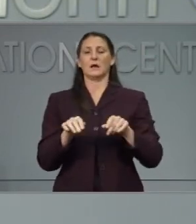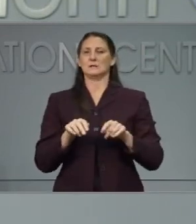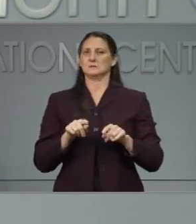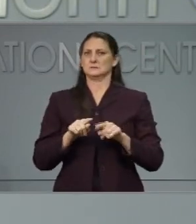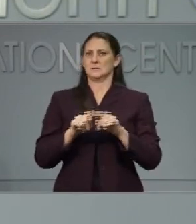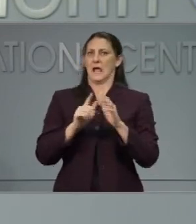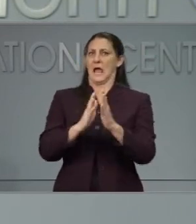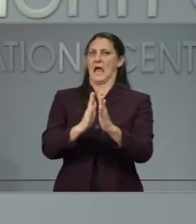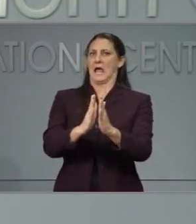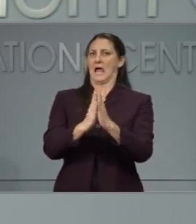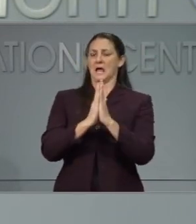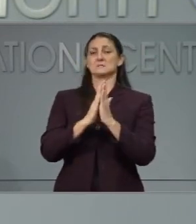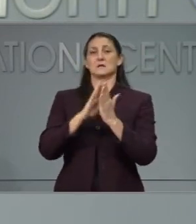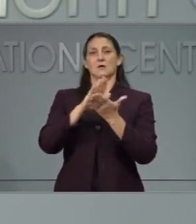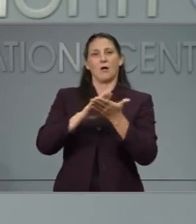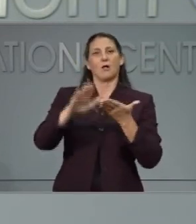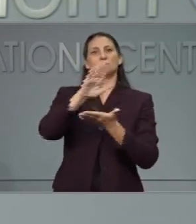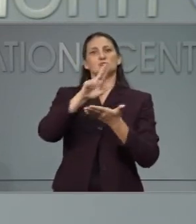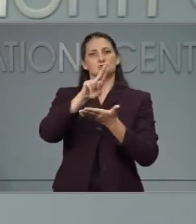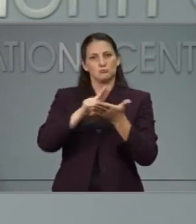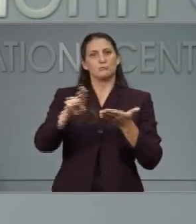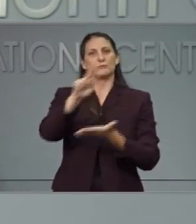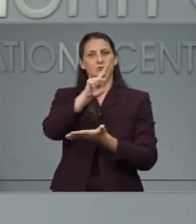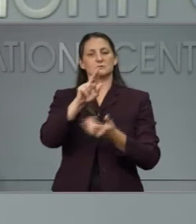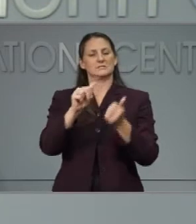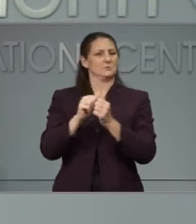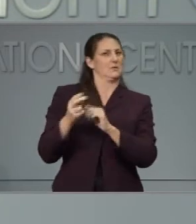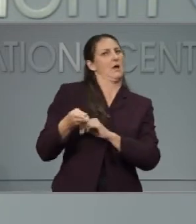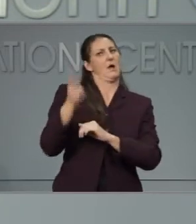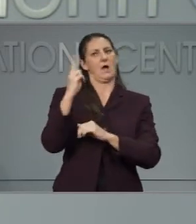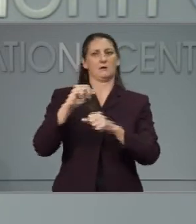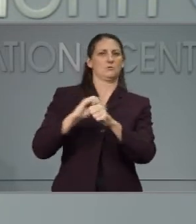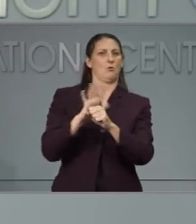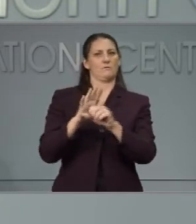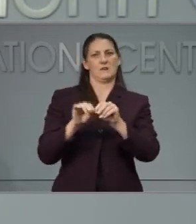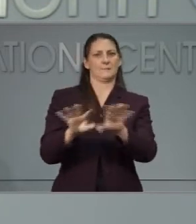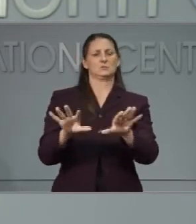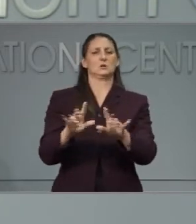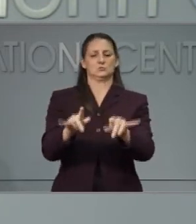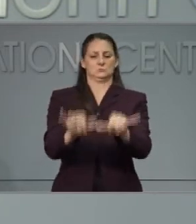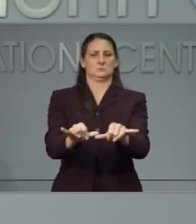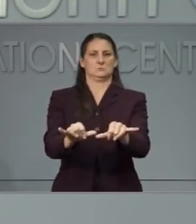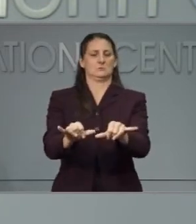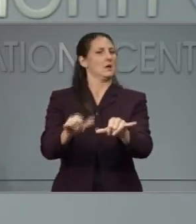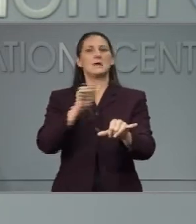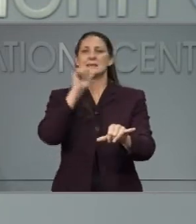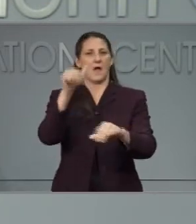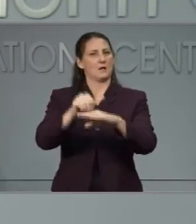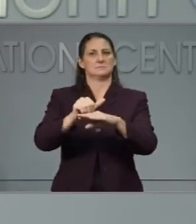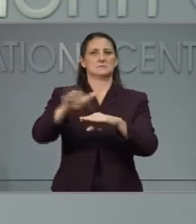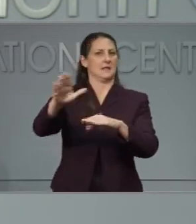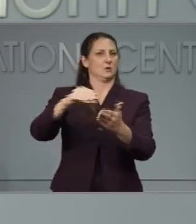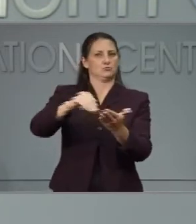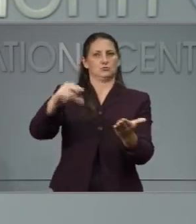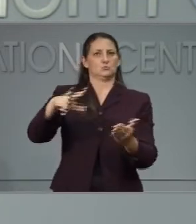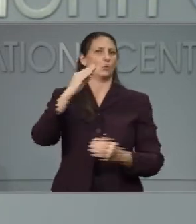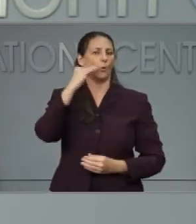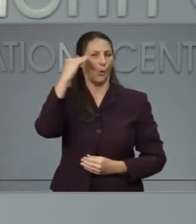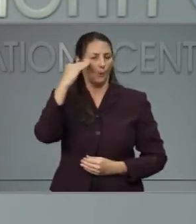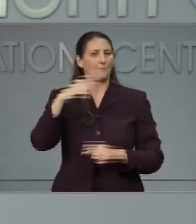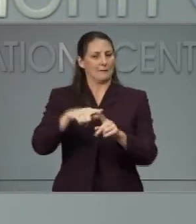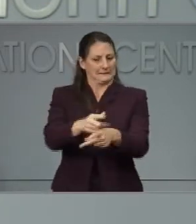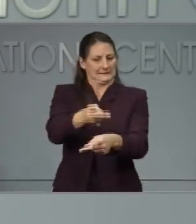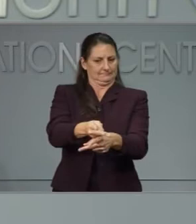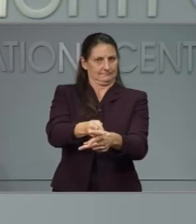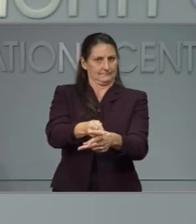-affected students on campus or risk another major outbreak whenever they go back home. What is your reasoning here as far as